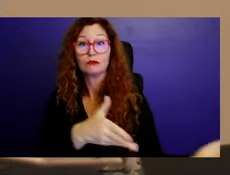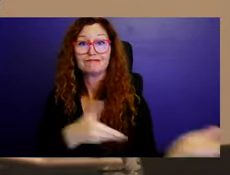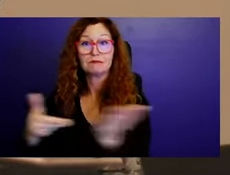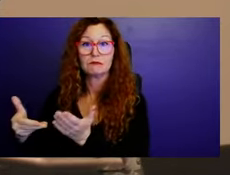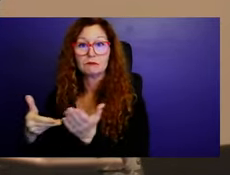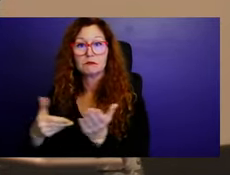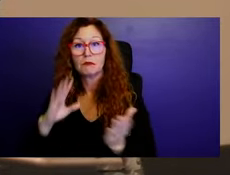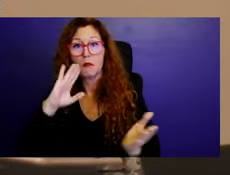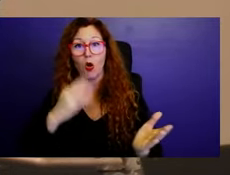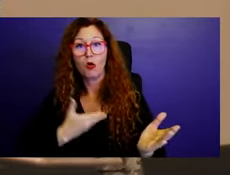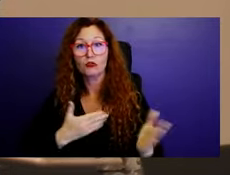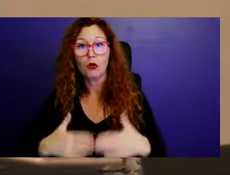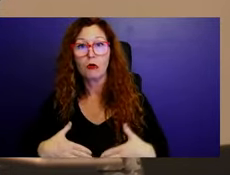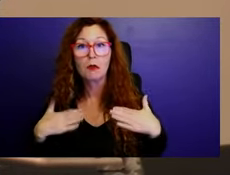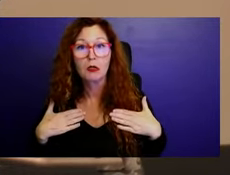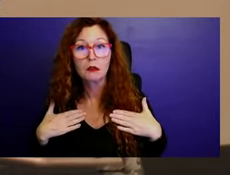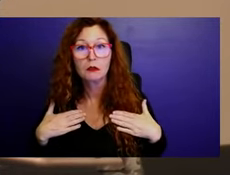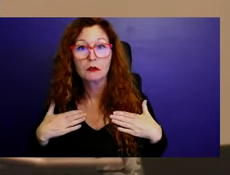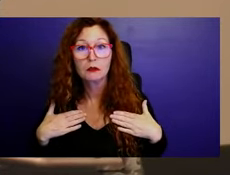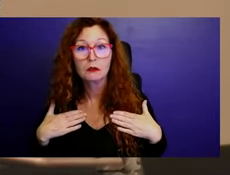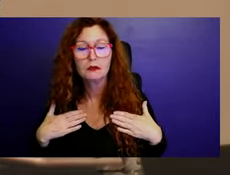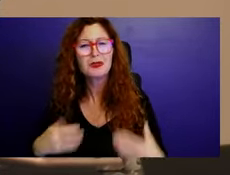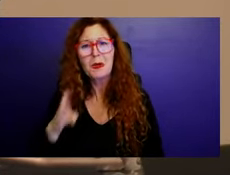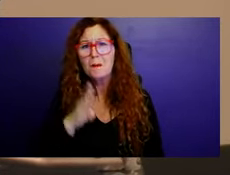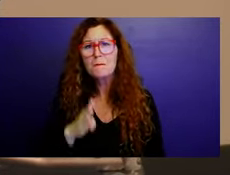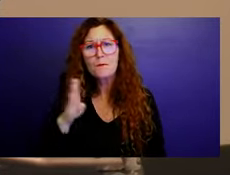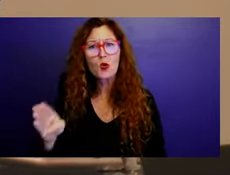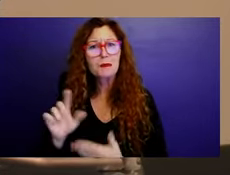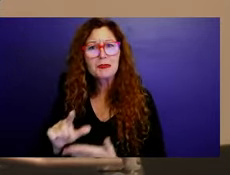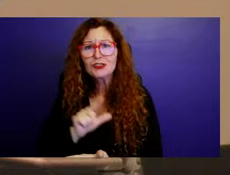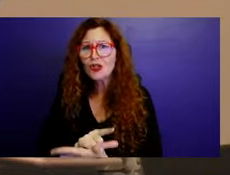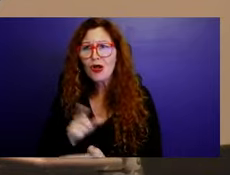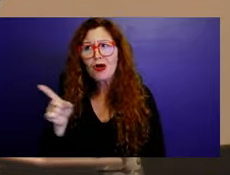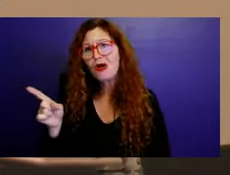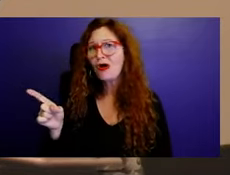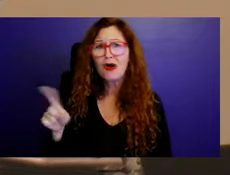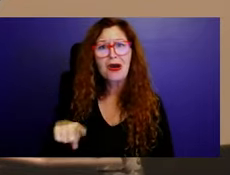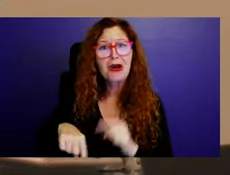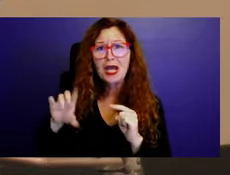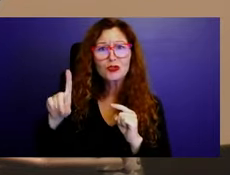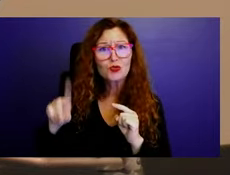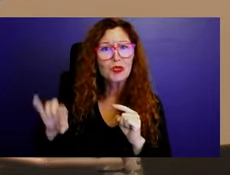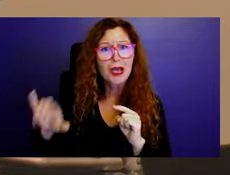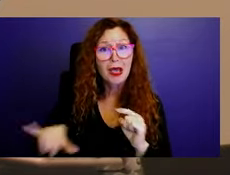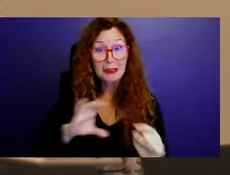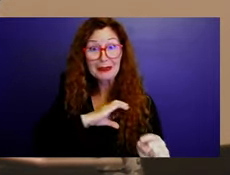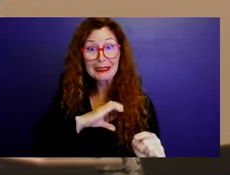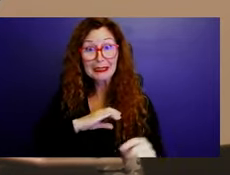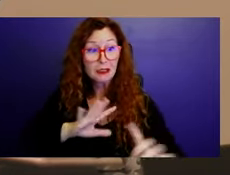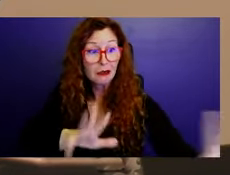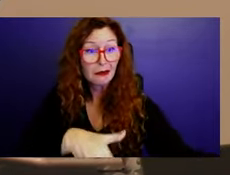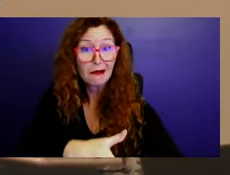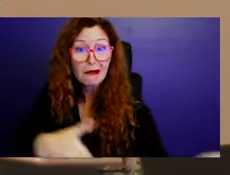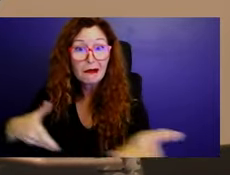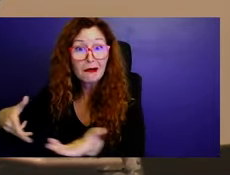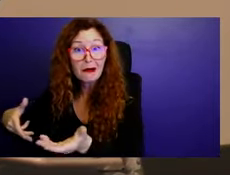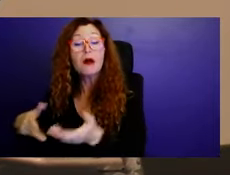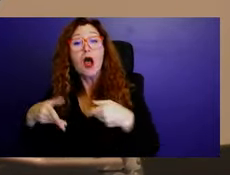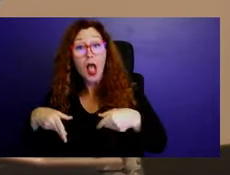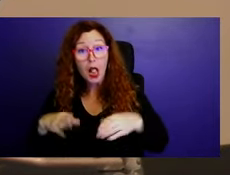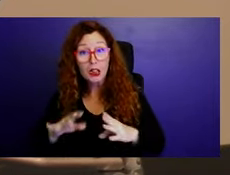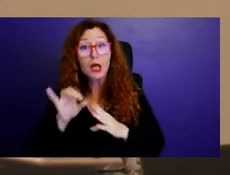states there's a law that the deceased person can stay inside the house for 24 hours before being